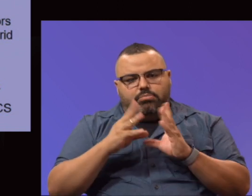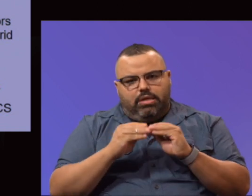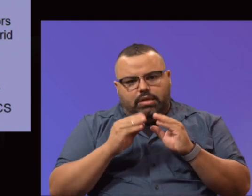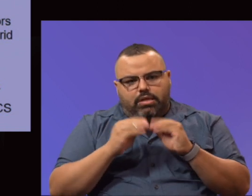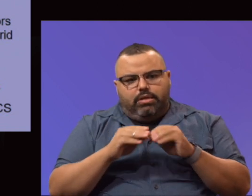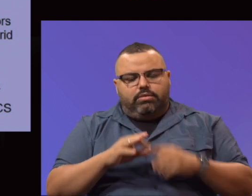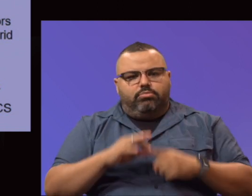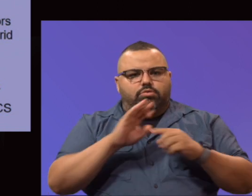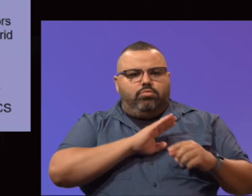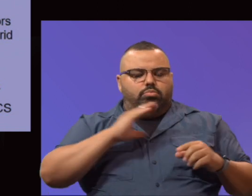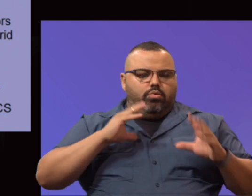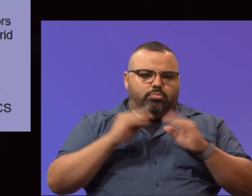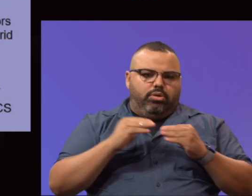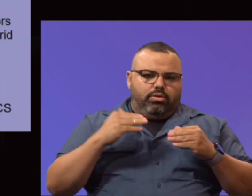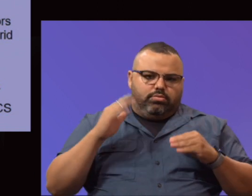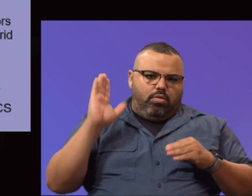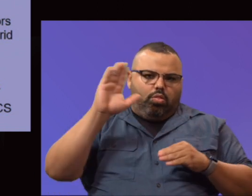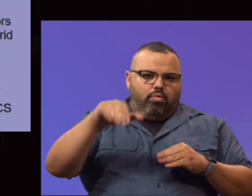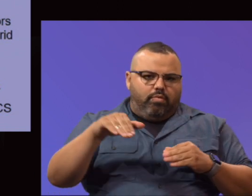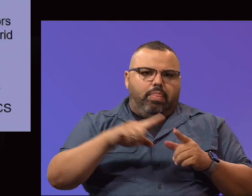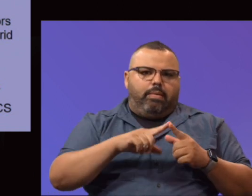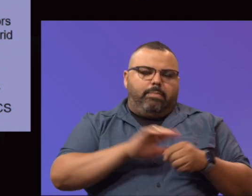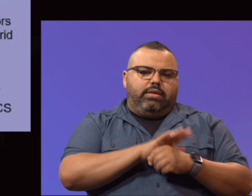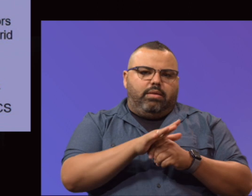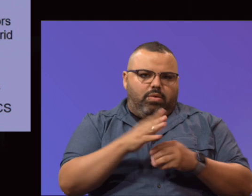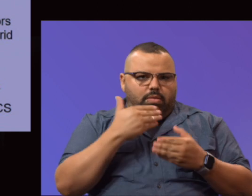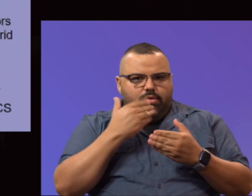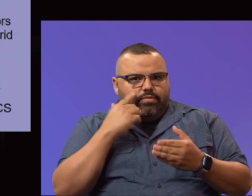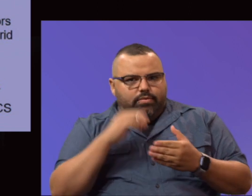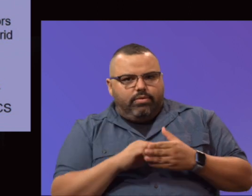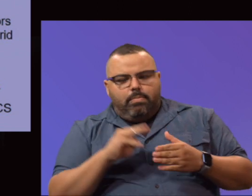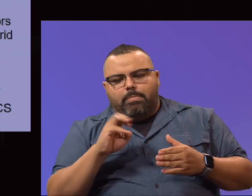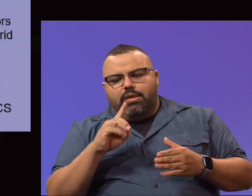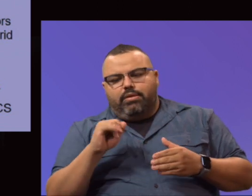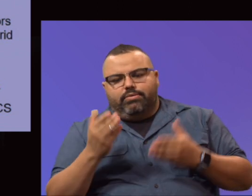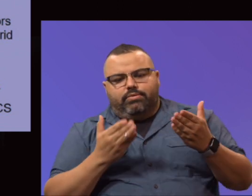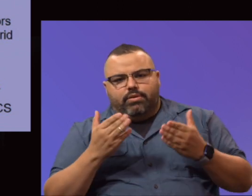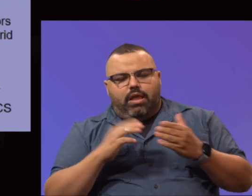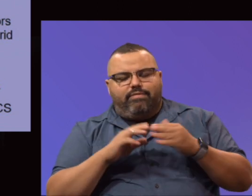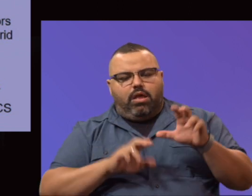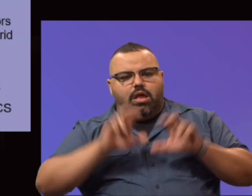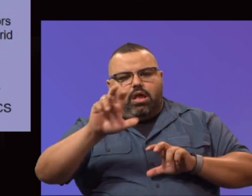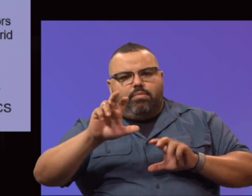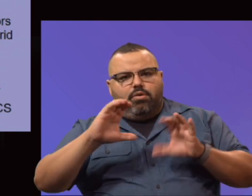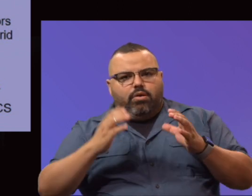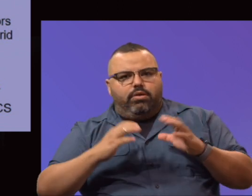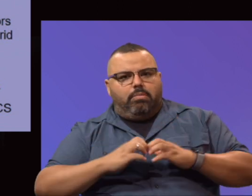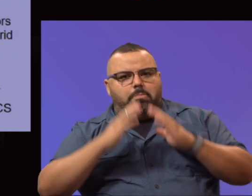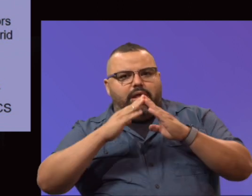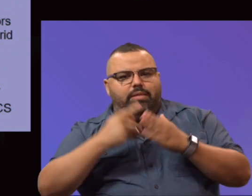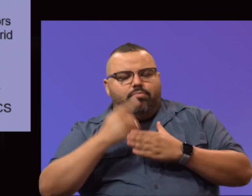pandemic. I want to thank you for that. Media Services ran a hybrid classroom pilot project, which was outstanding.